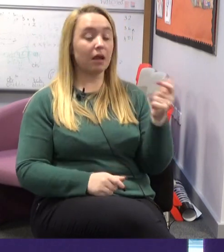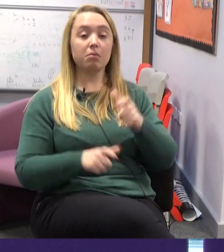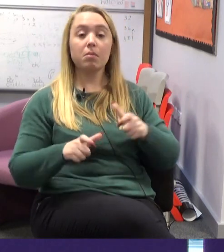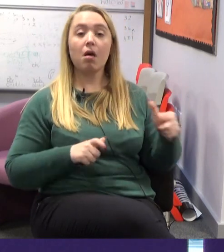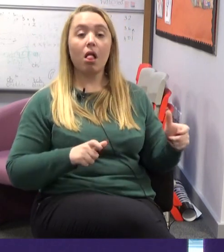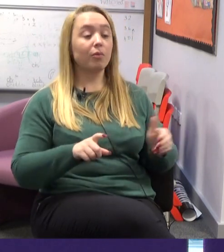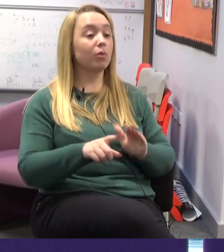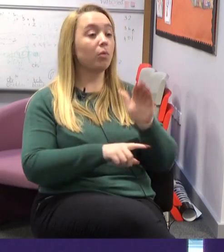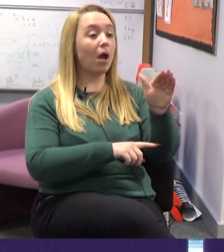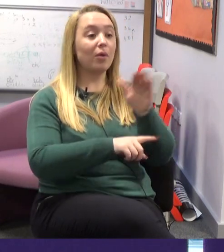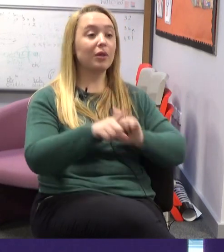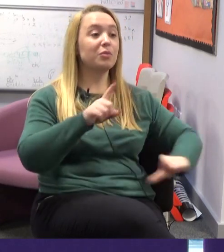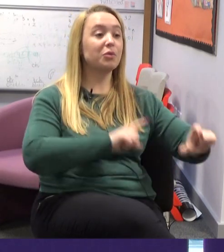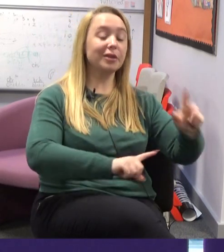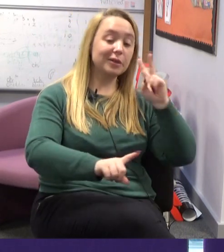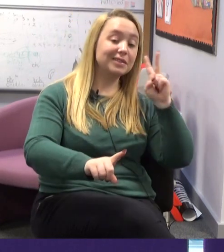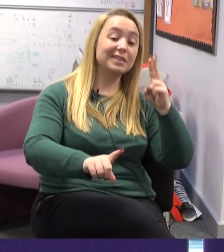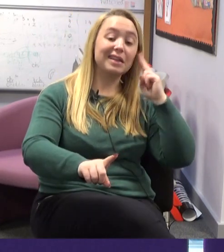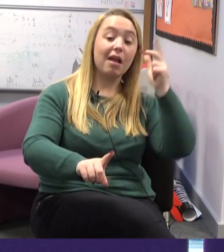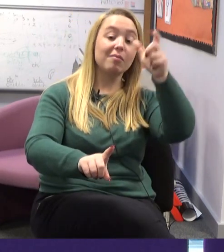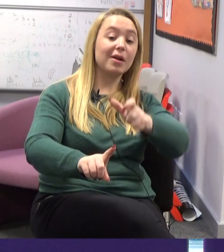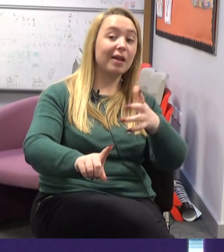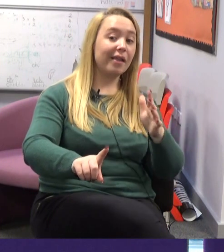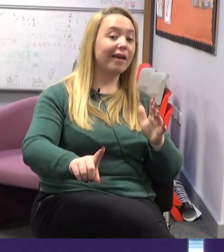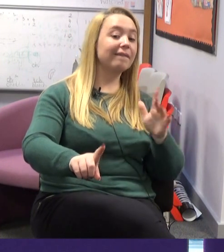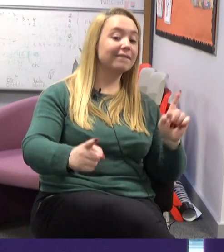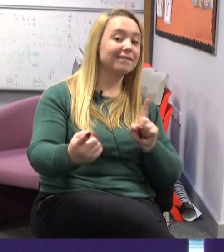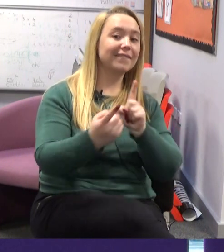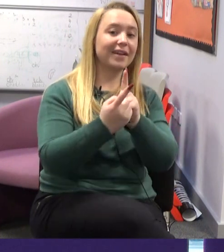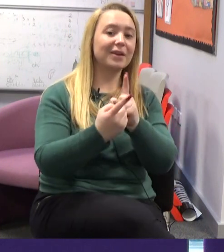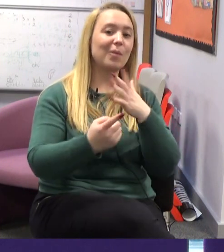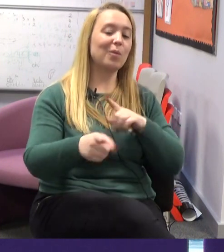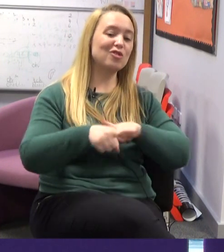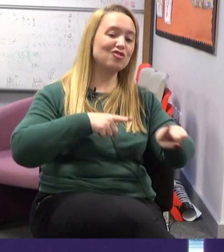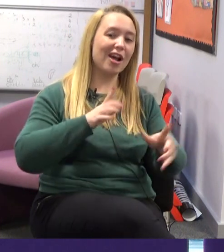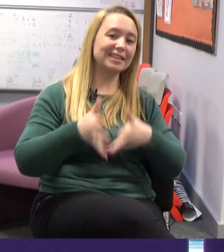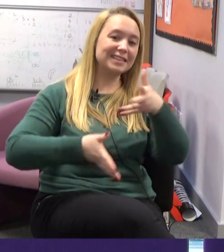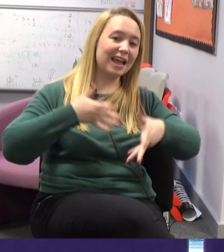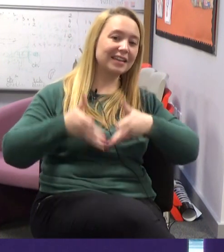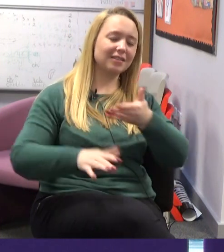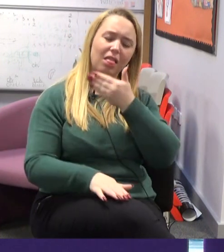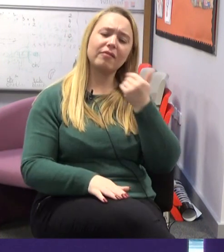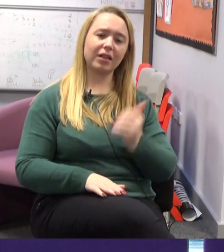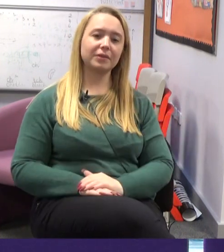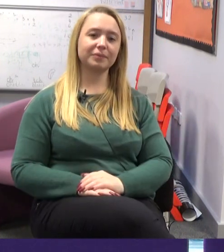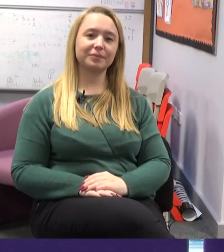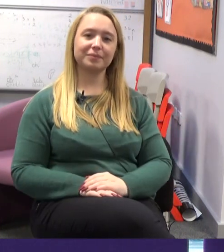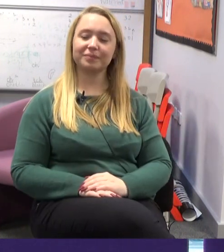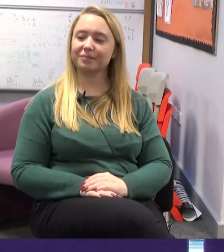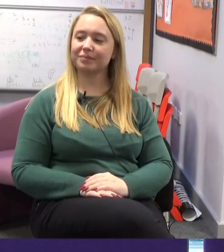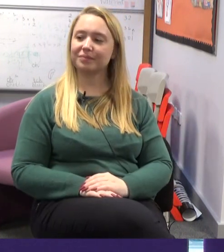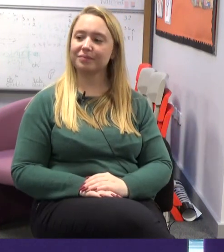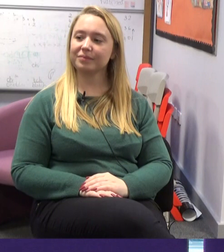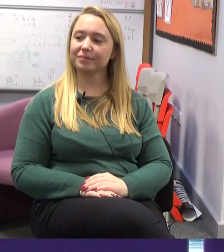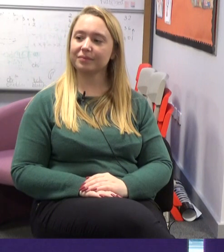some people already feel like out in the community, they're already wanting to try, you know, if they see a deaf person, to even try out their sign